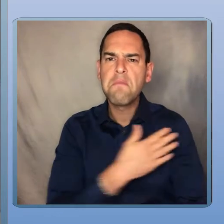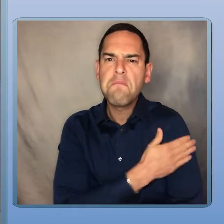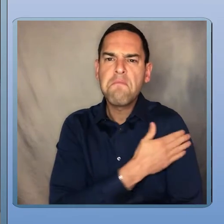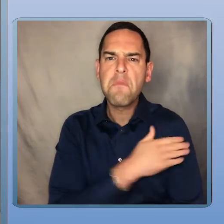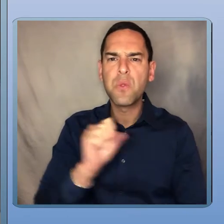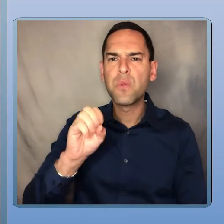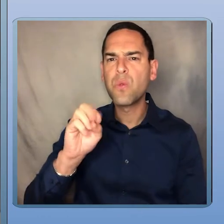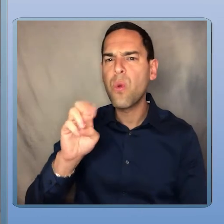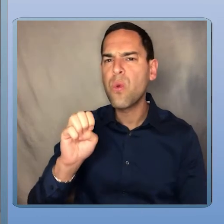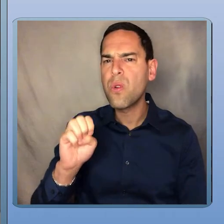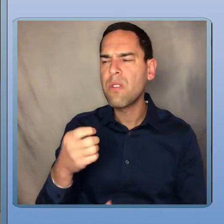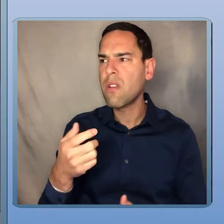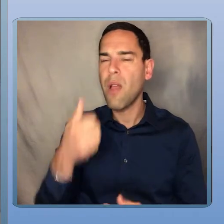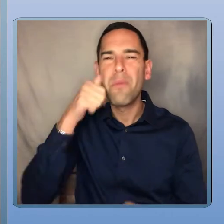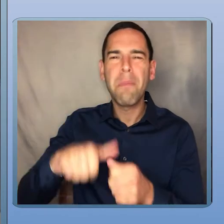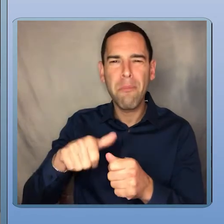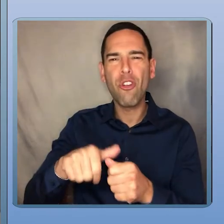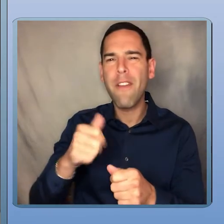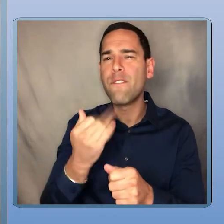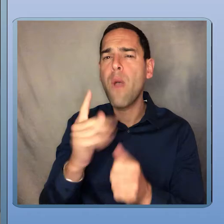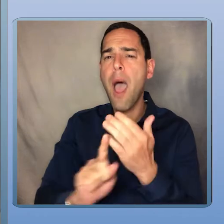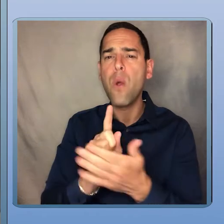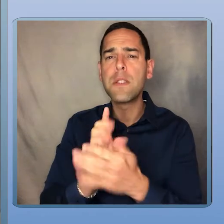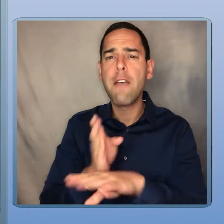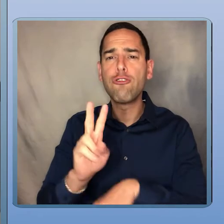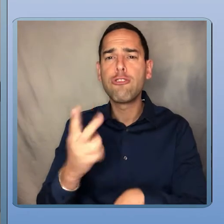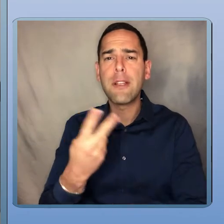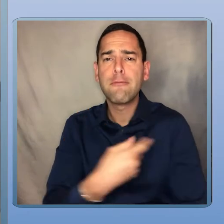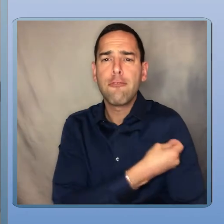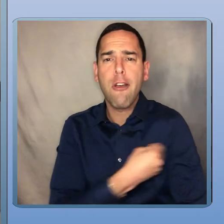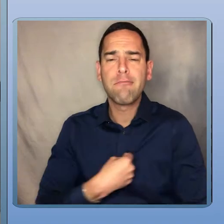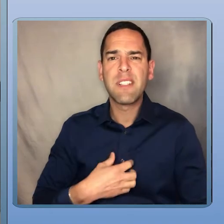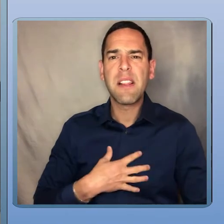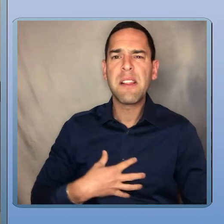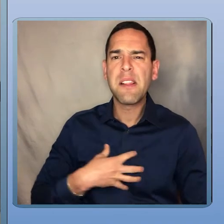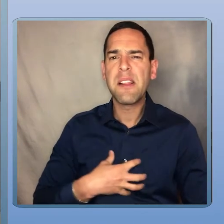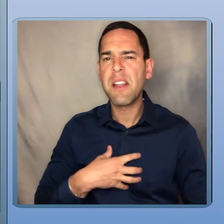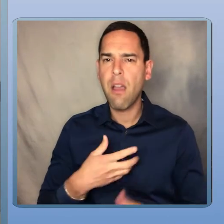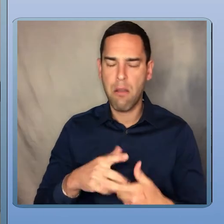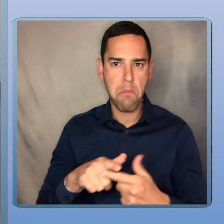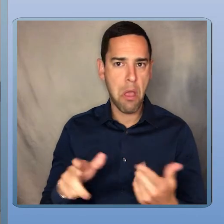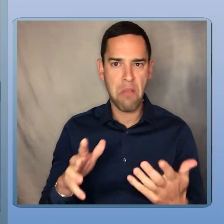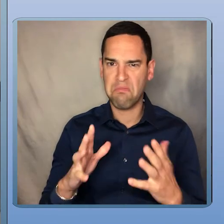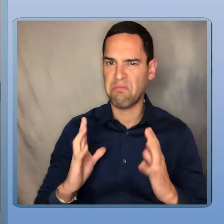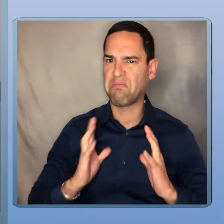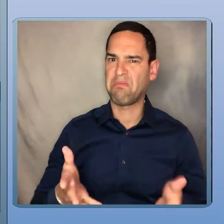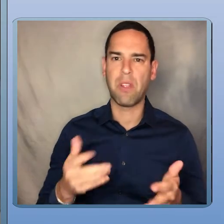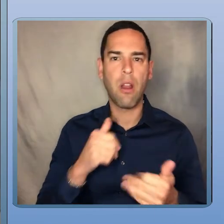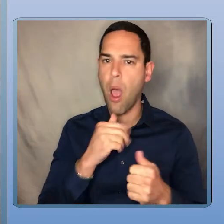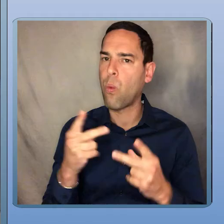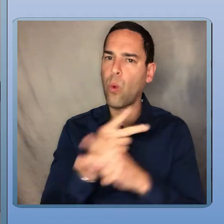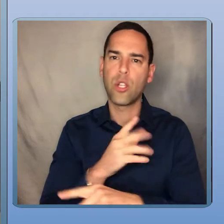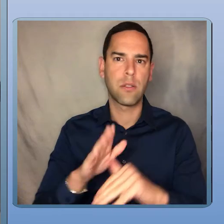little for the second shot and was a little bit queasy for a few hours after the second shot but completely manageable much less worse really even